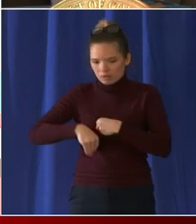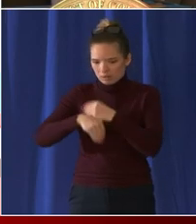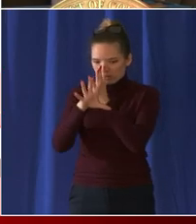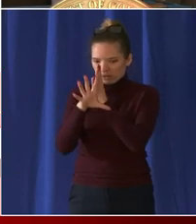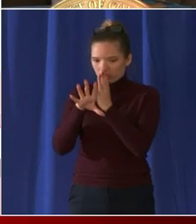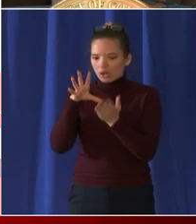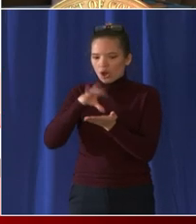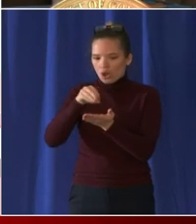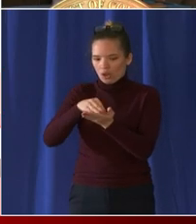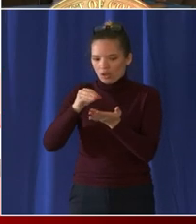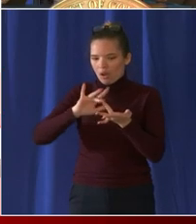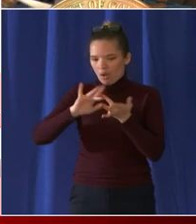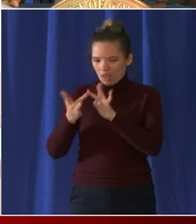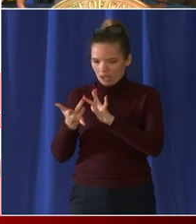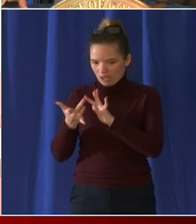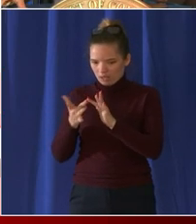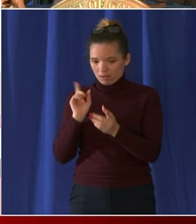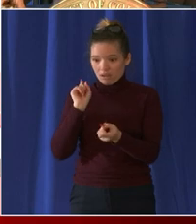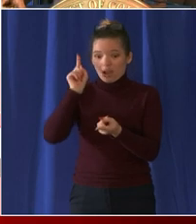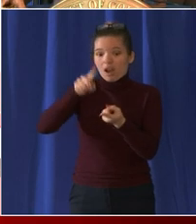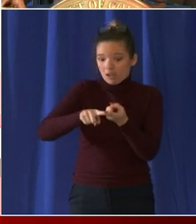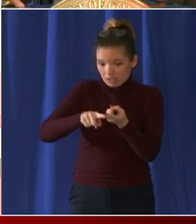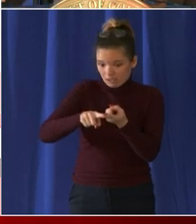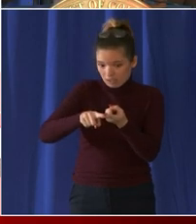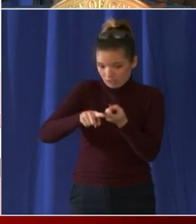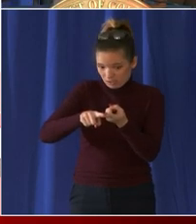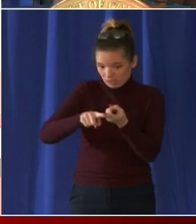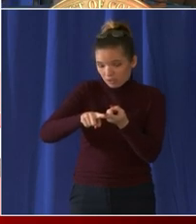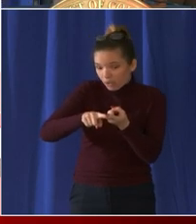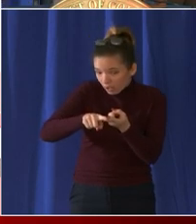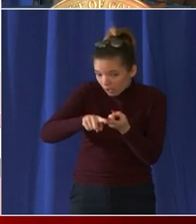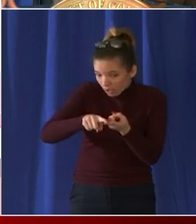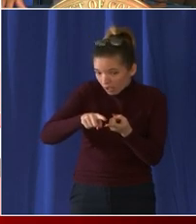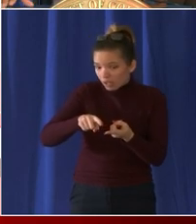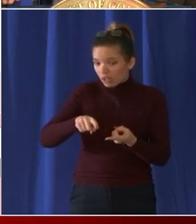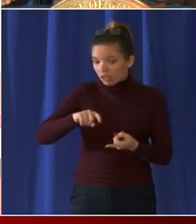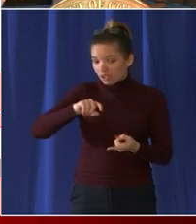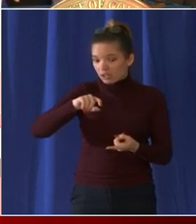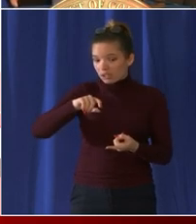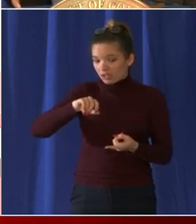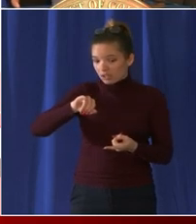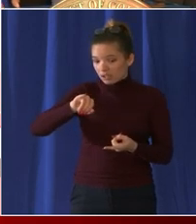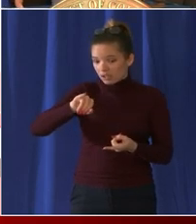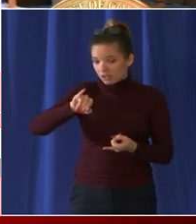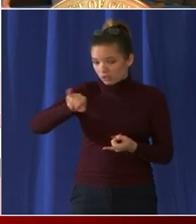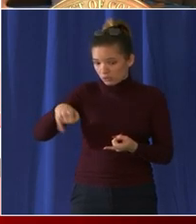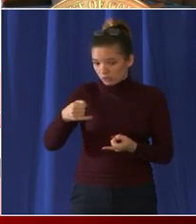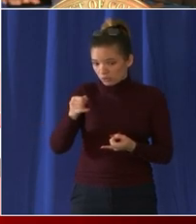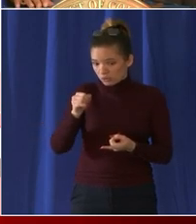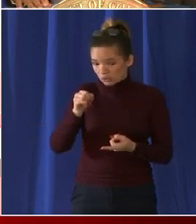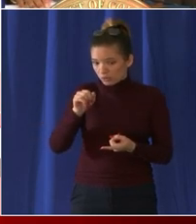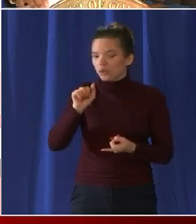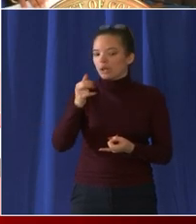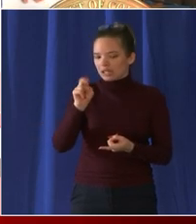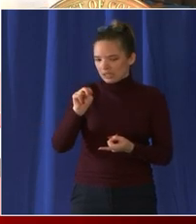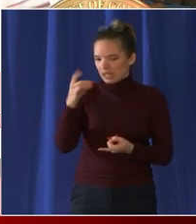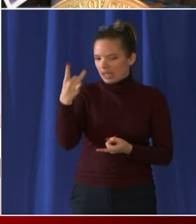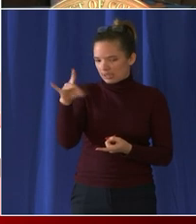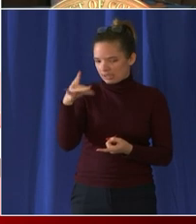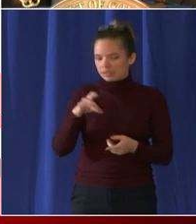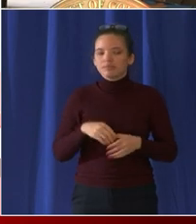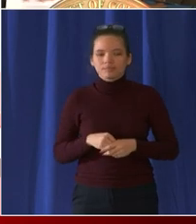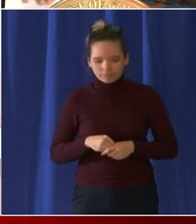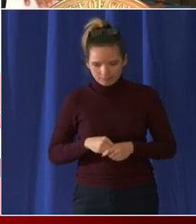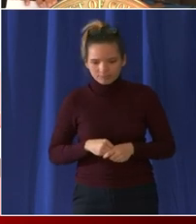next we want to talk about a the vaccine requirement to enter certain establishments in the